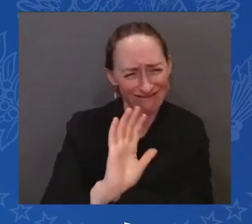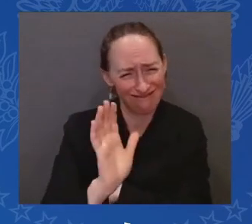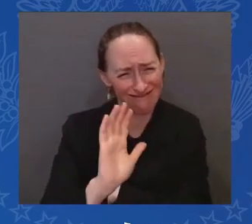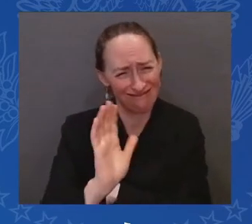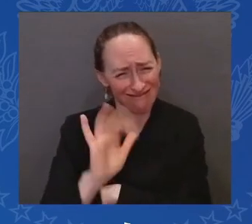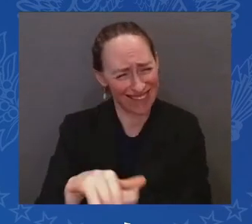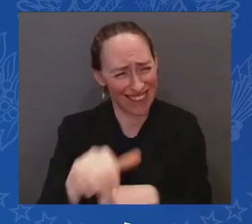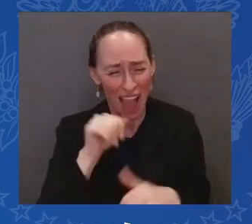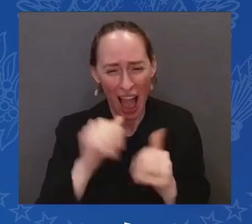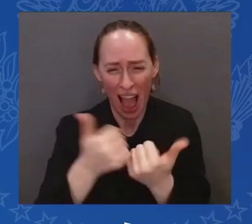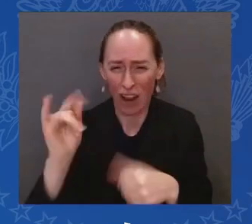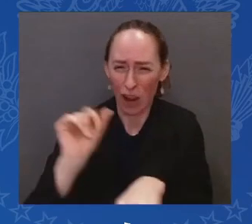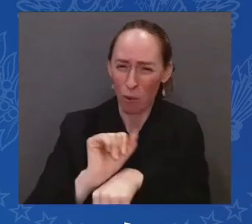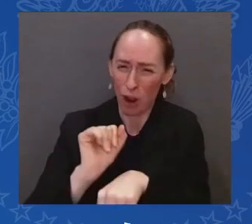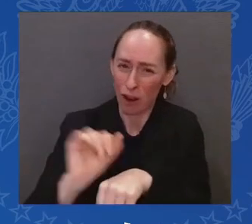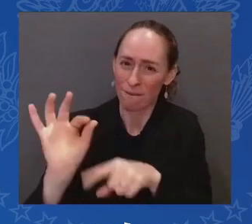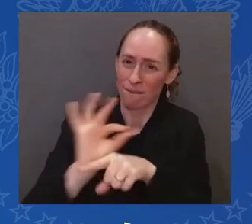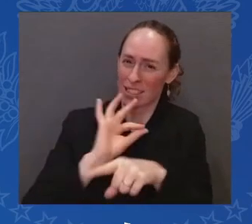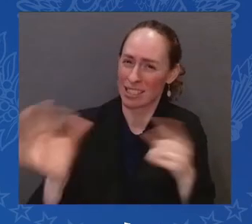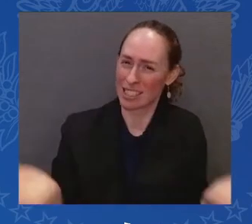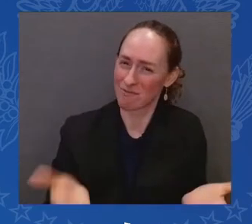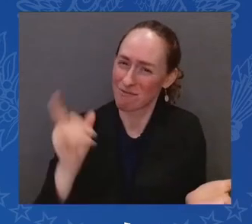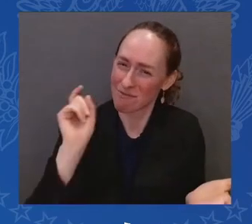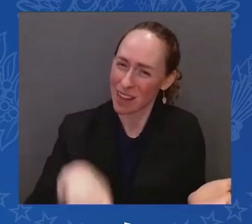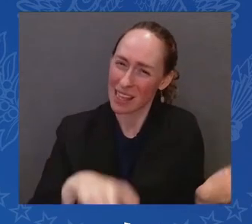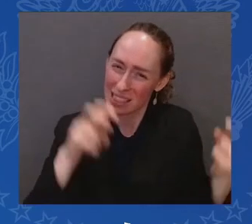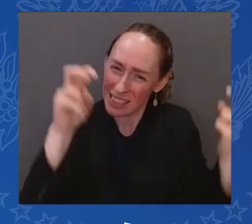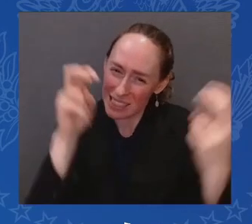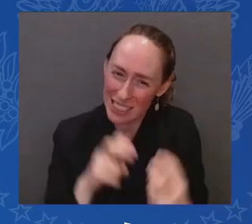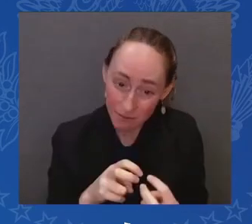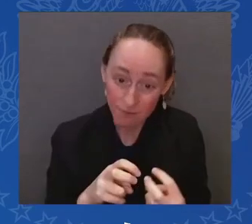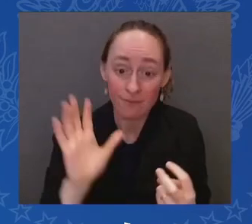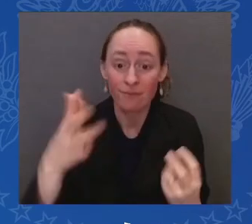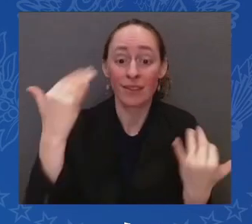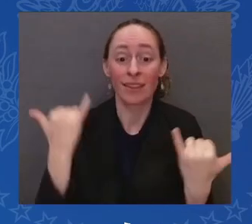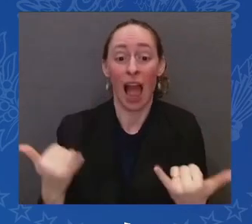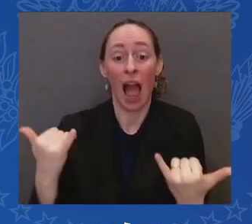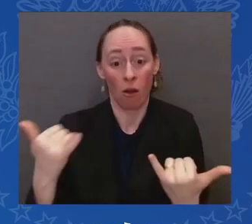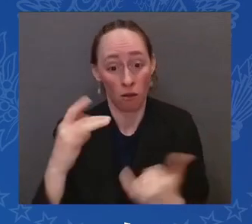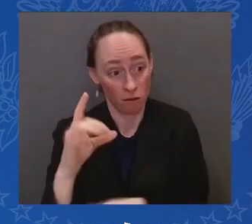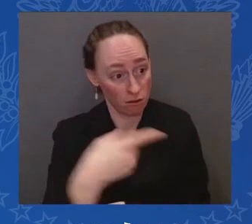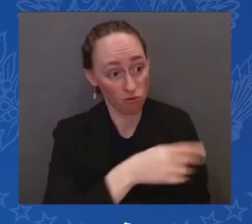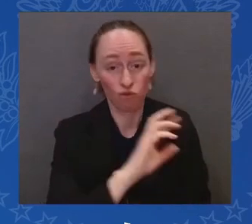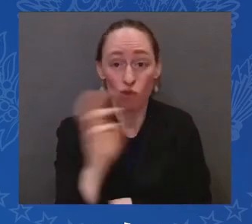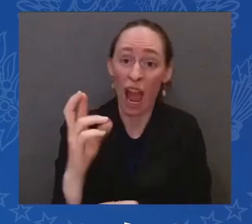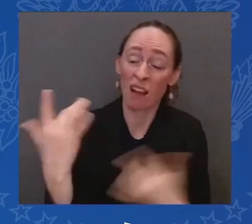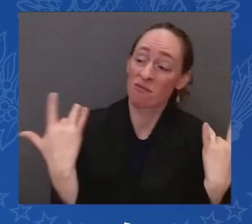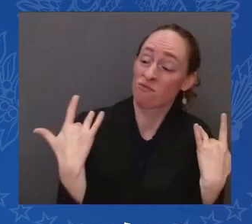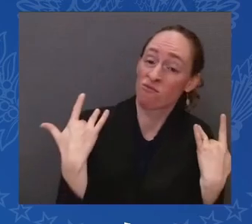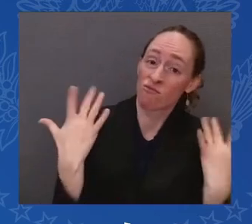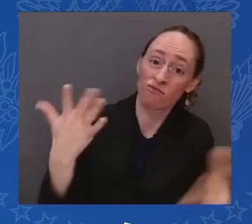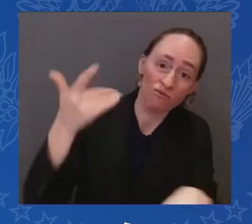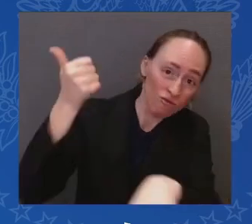to literally kneecap Ukraine on the battlefield and damage our national security in the process.